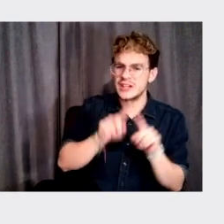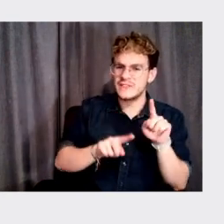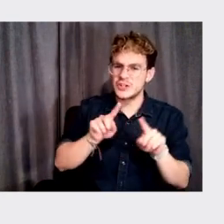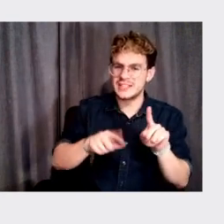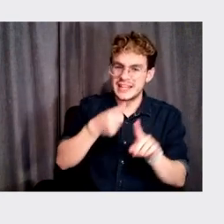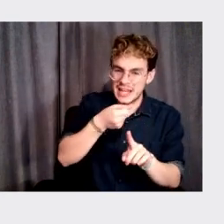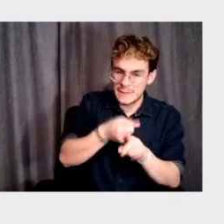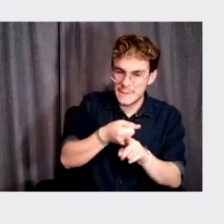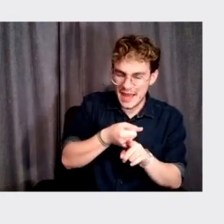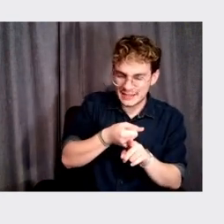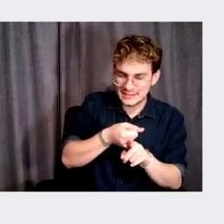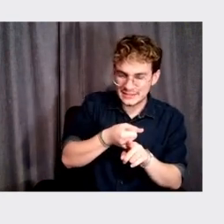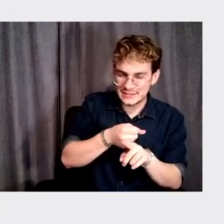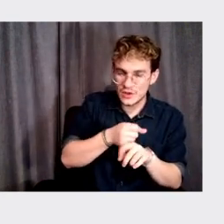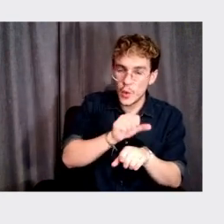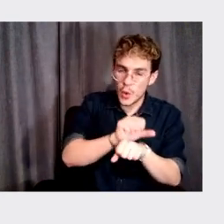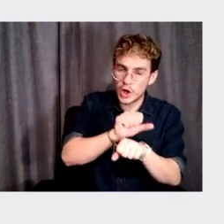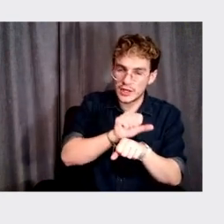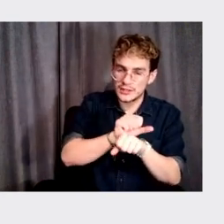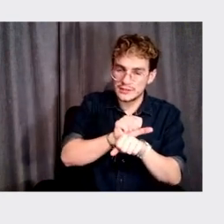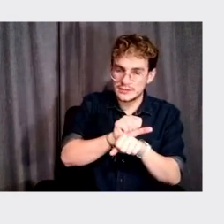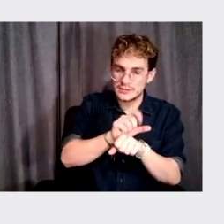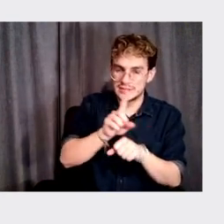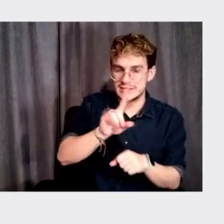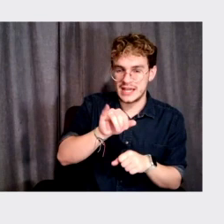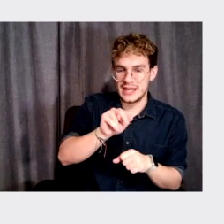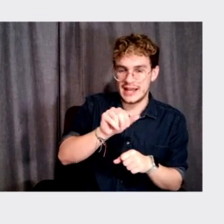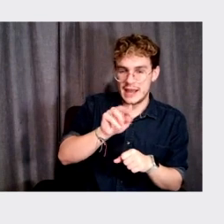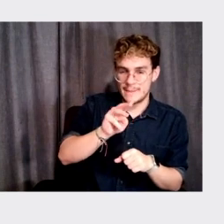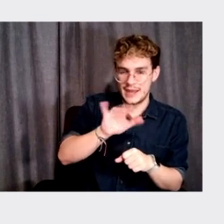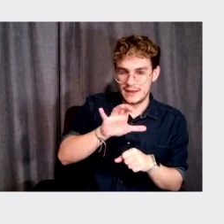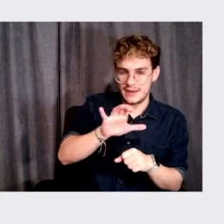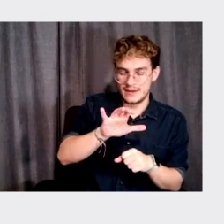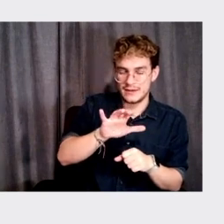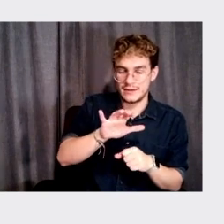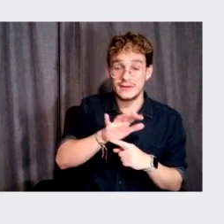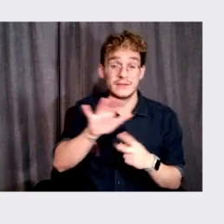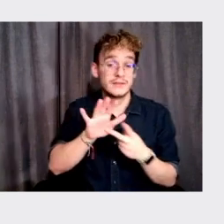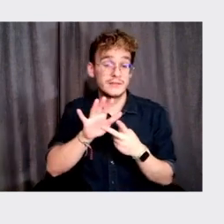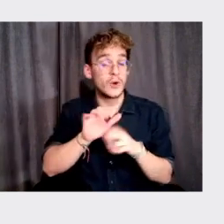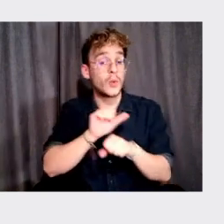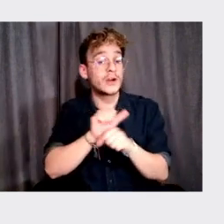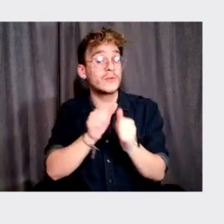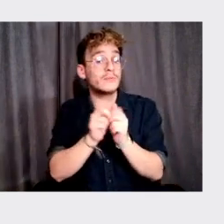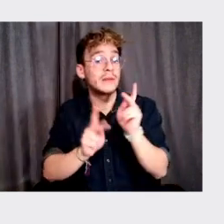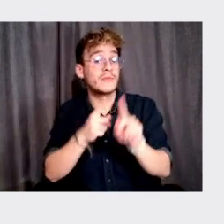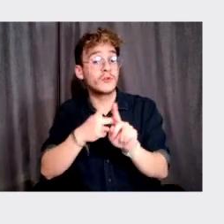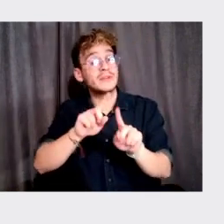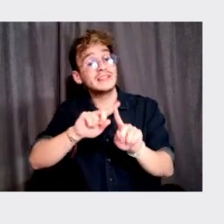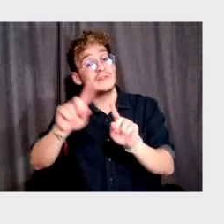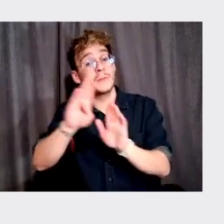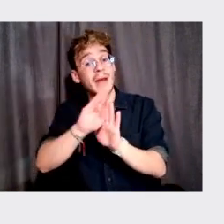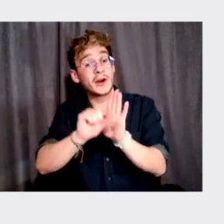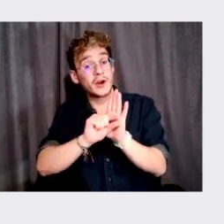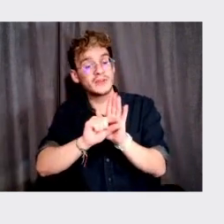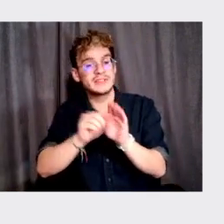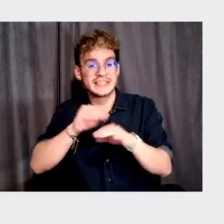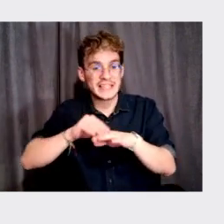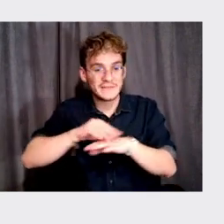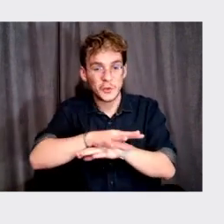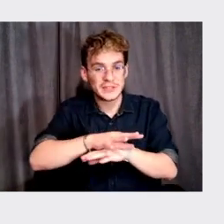impacts the work dynamic at work and co and how working with people from different backgrounds influences